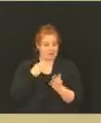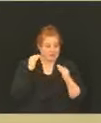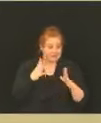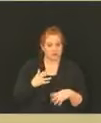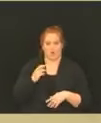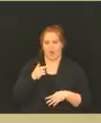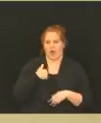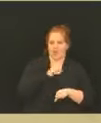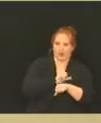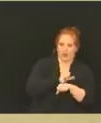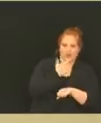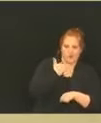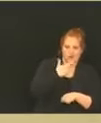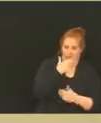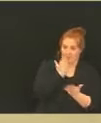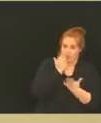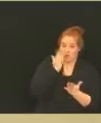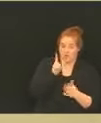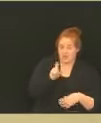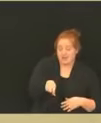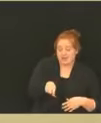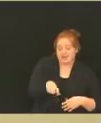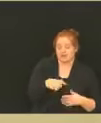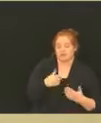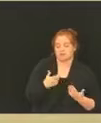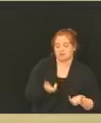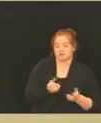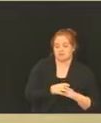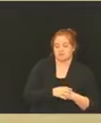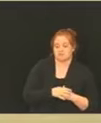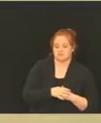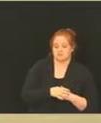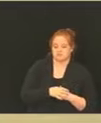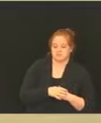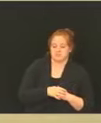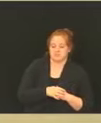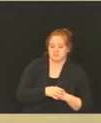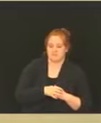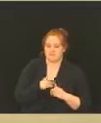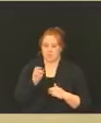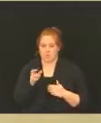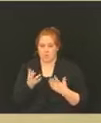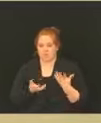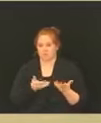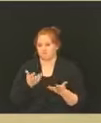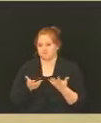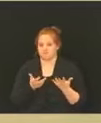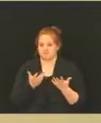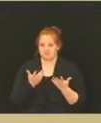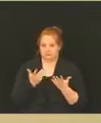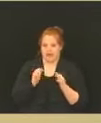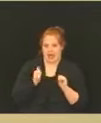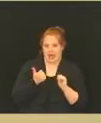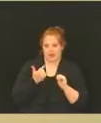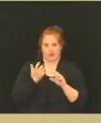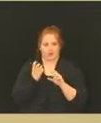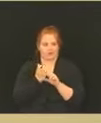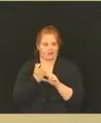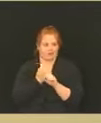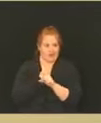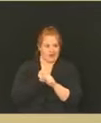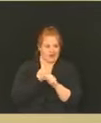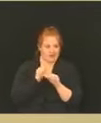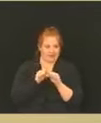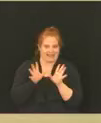restaurant worker, I mean, will they have to provide some kind of proof that they work in that industry? Or once you kind of get cleared to get vaccinated,